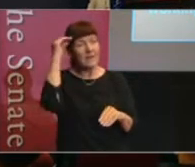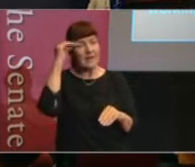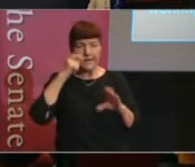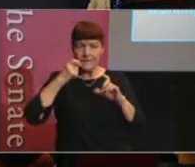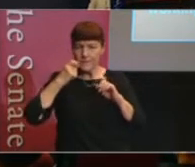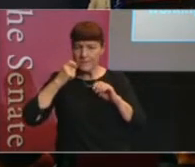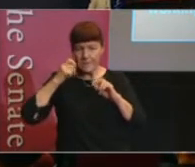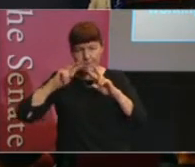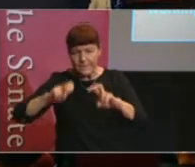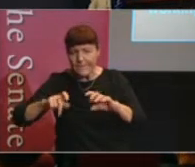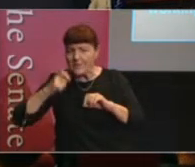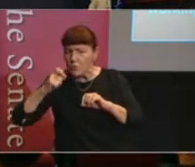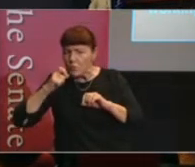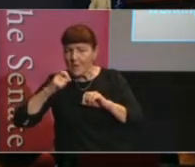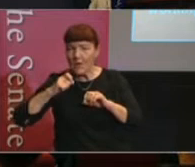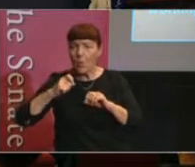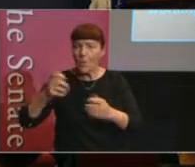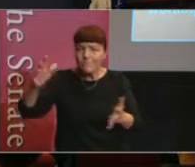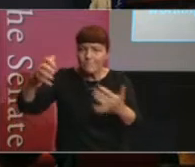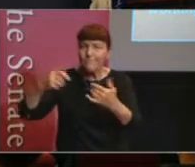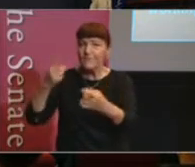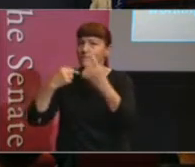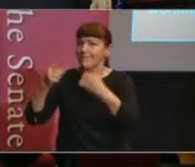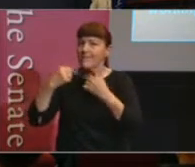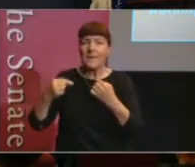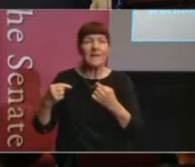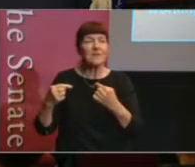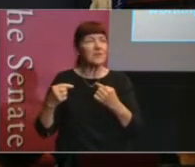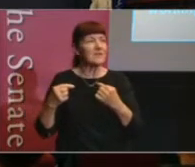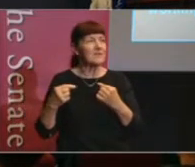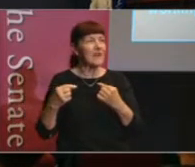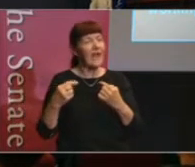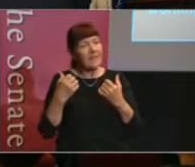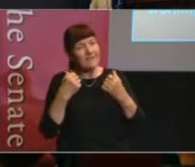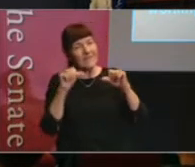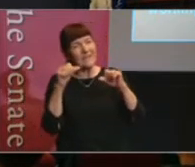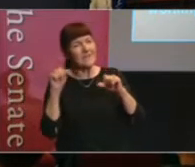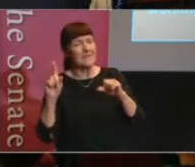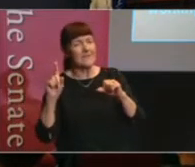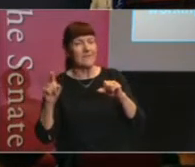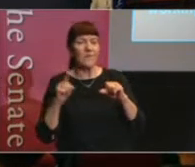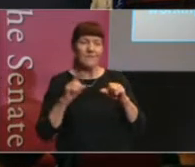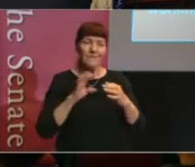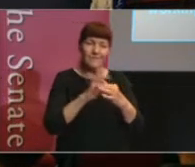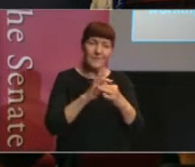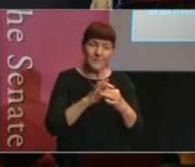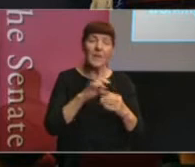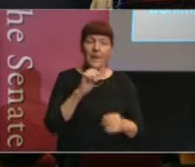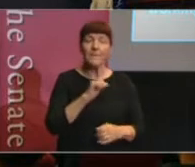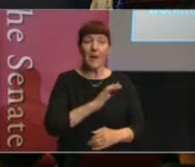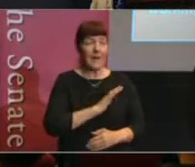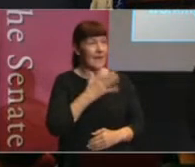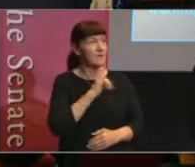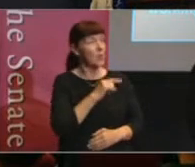body and the effectiveness they have in engagement that way. My interest would be in what you think